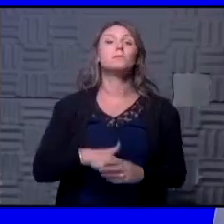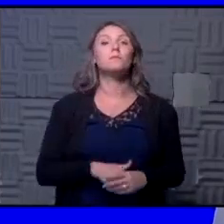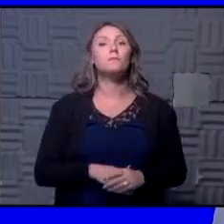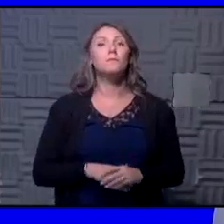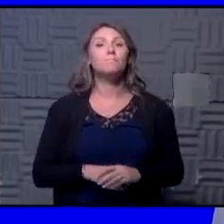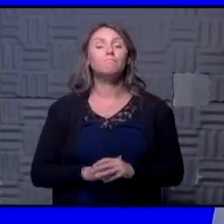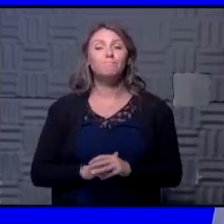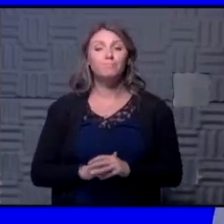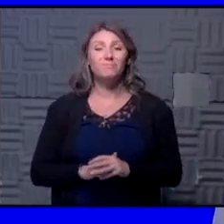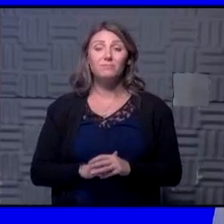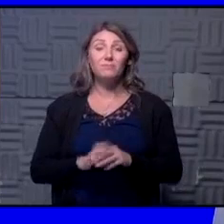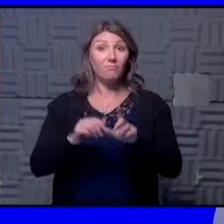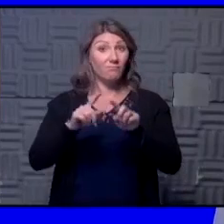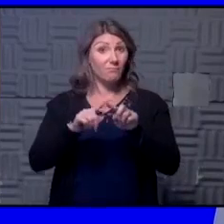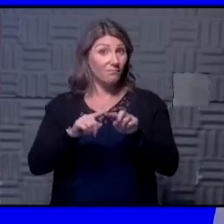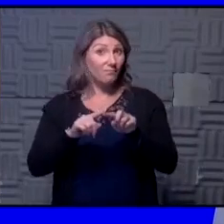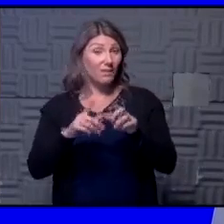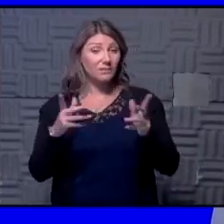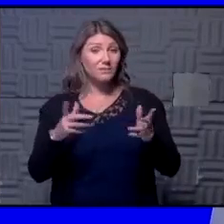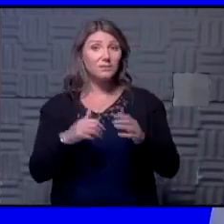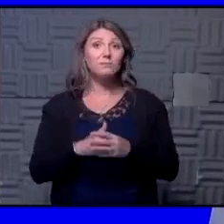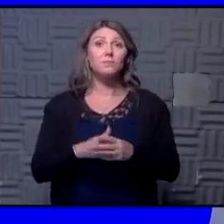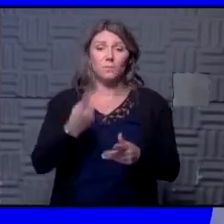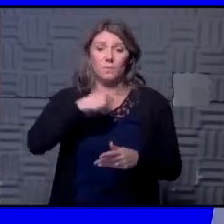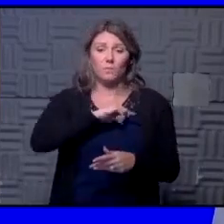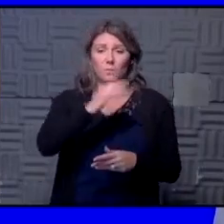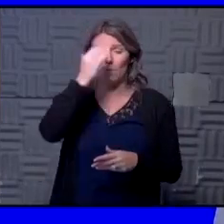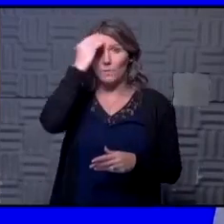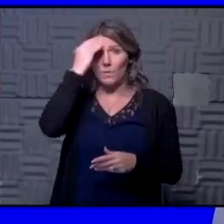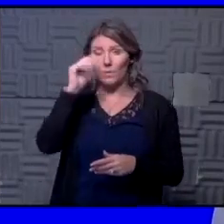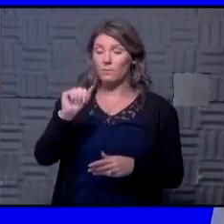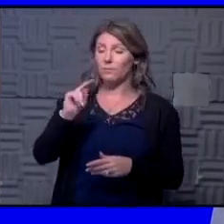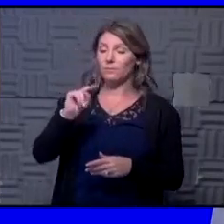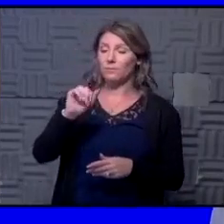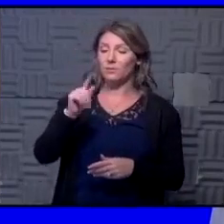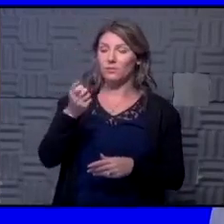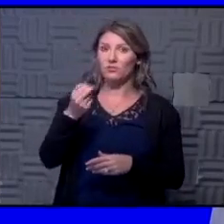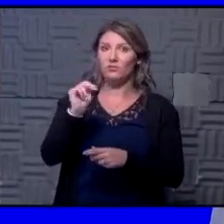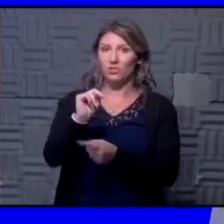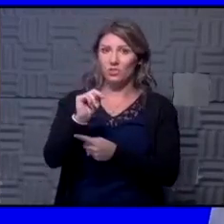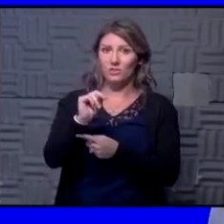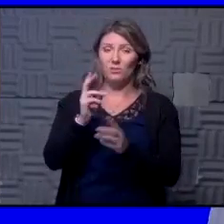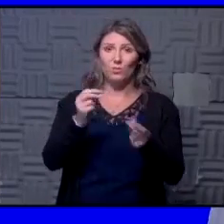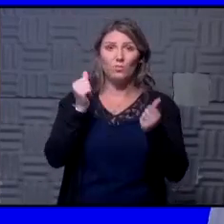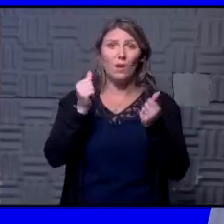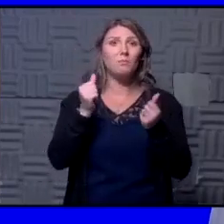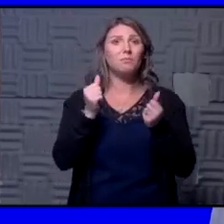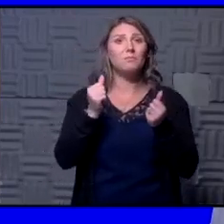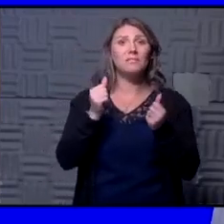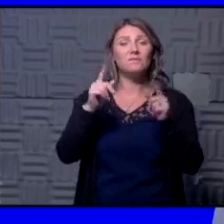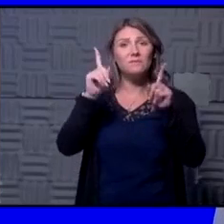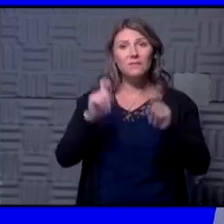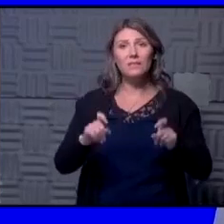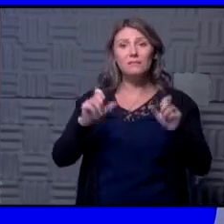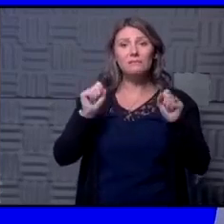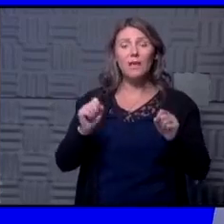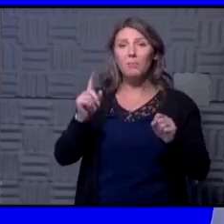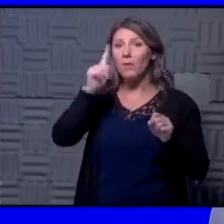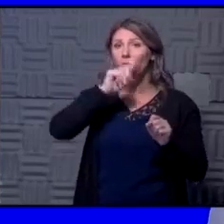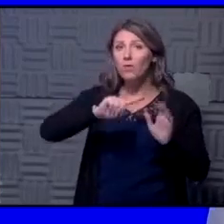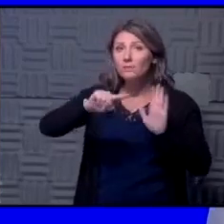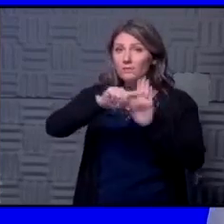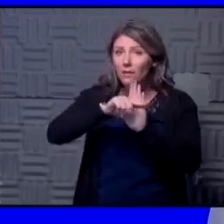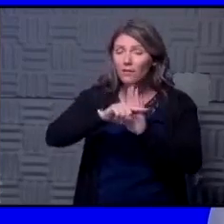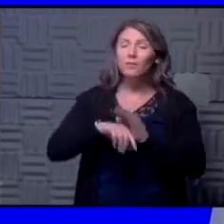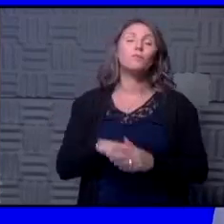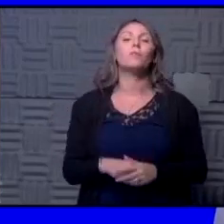it depends you know certainly we know that the antigen test the rapid test can be false negative i think